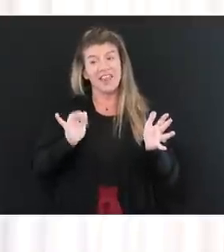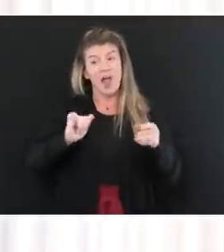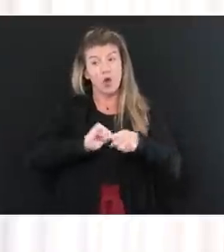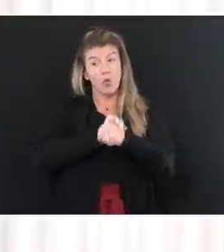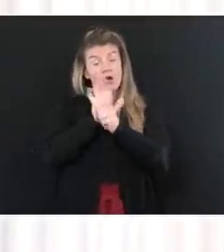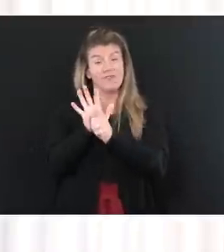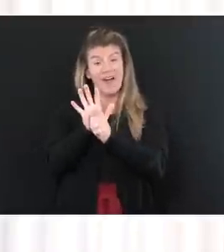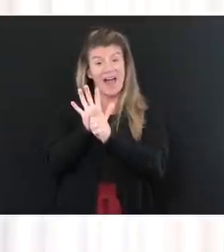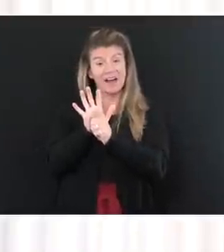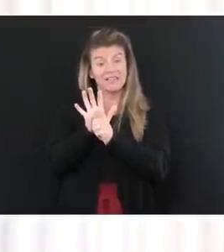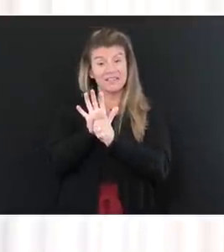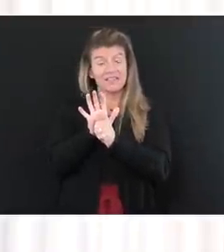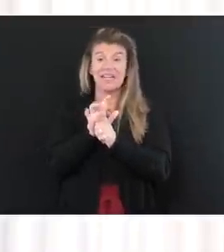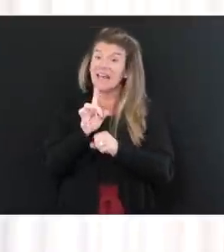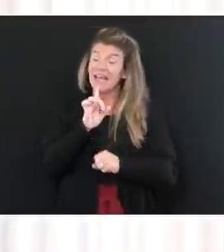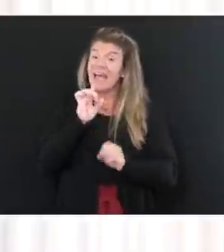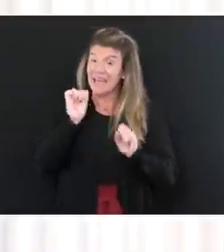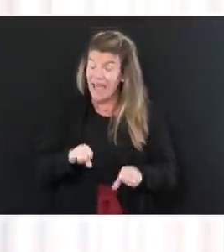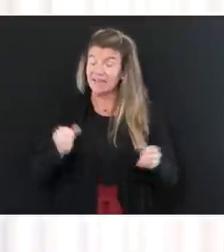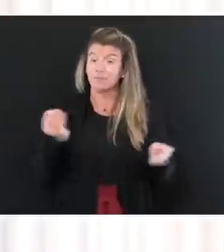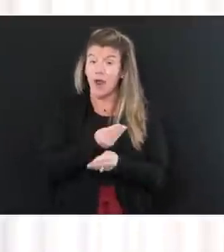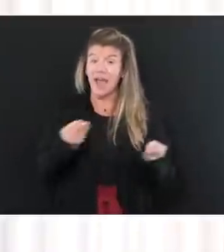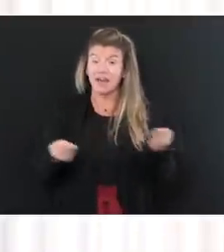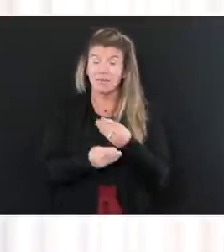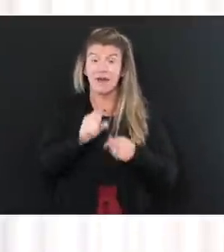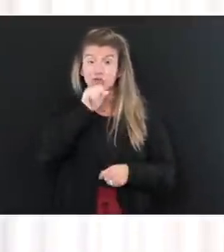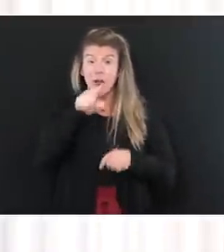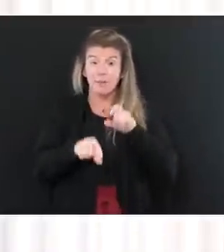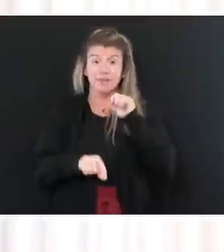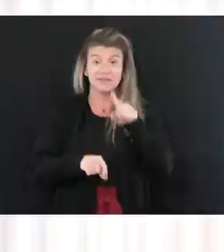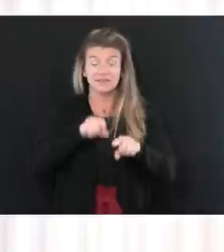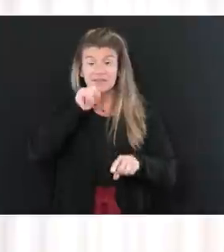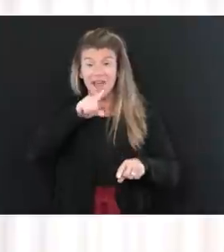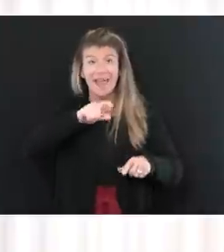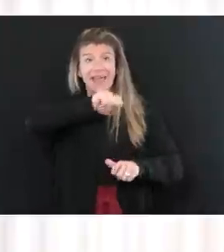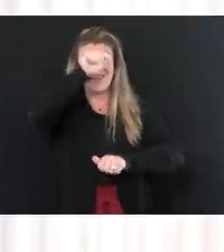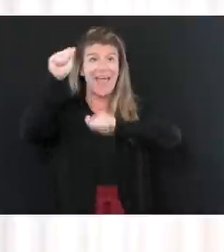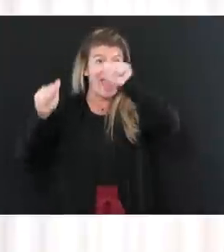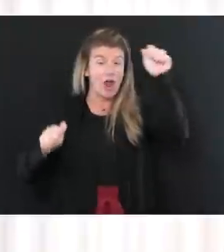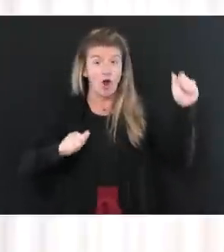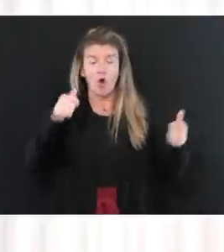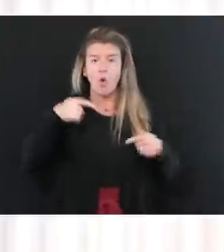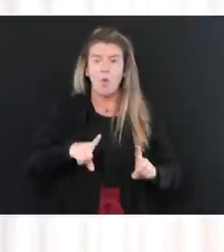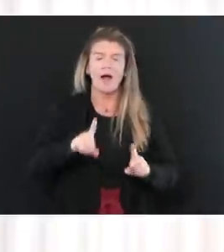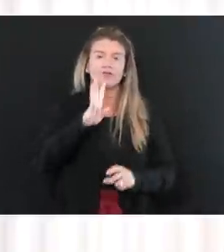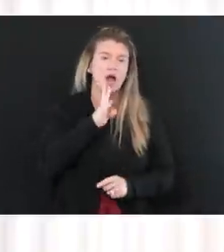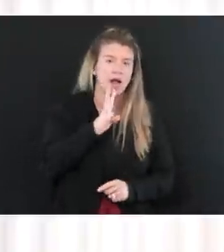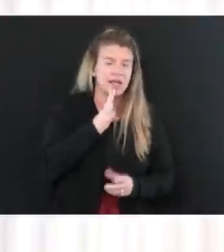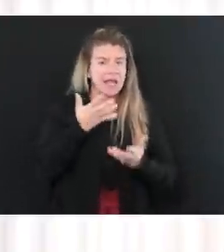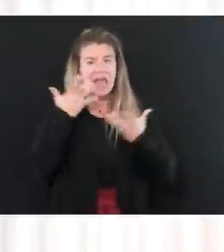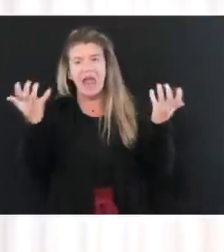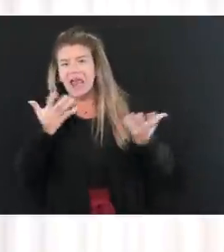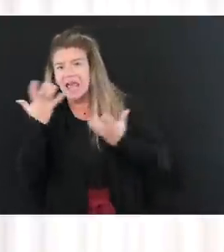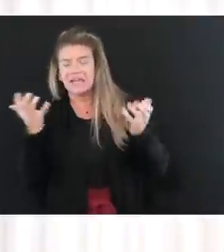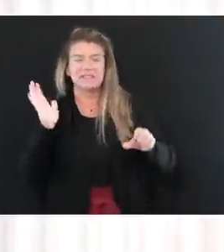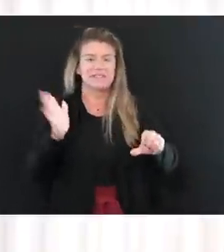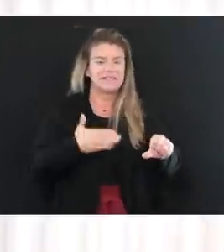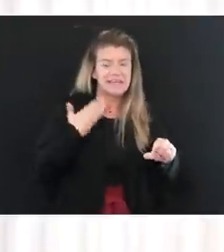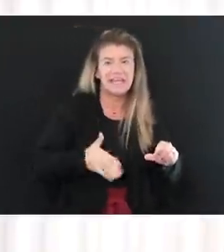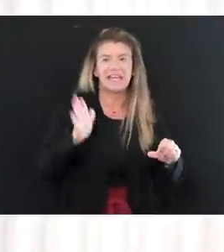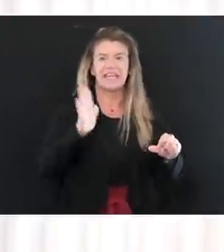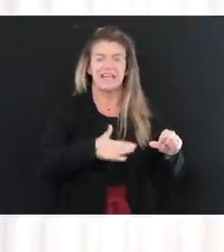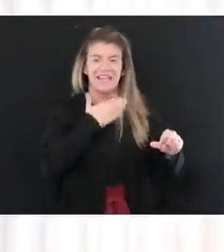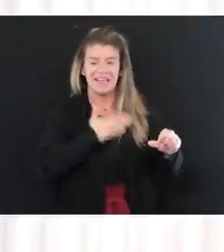by aerosols and by droplets that people produce when they talk, when they yell, when they sing, when they